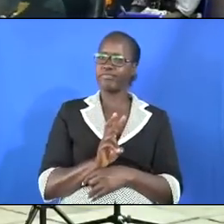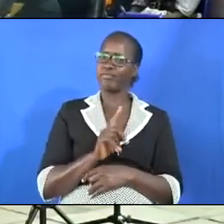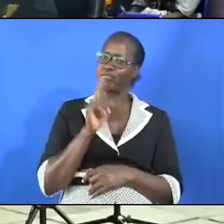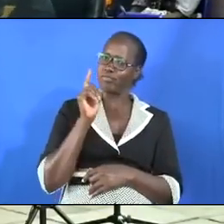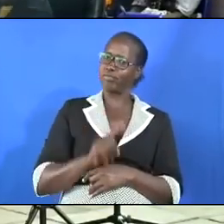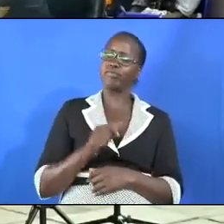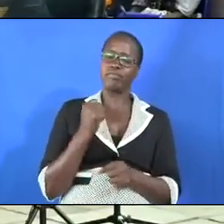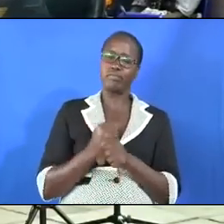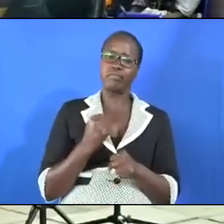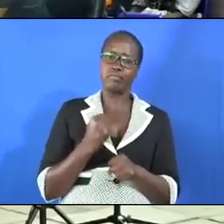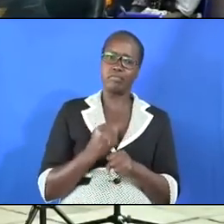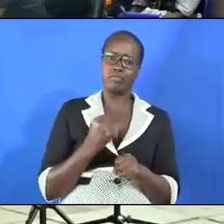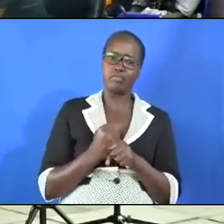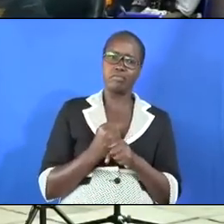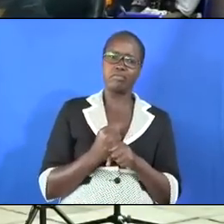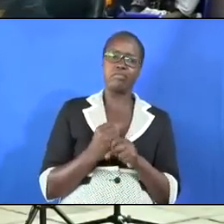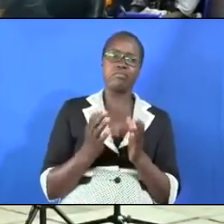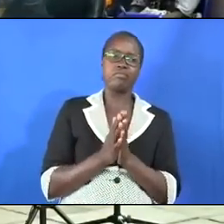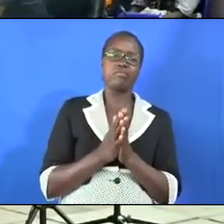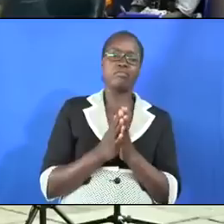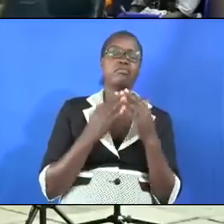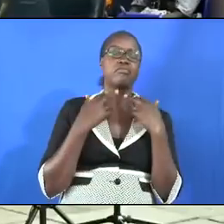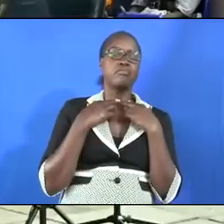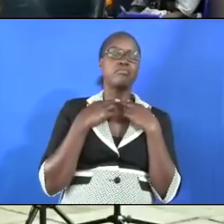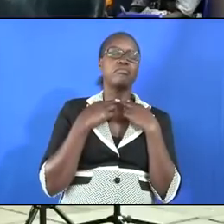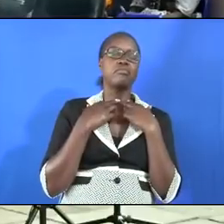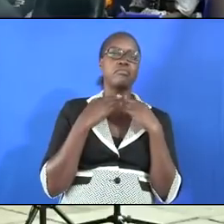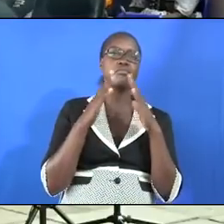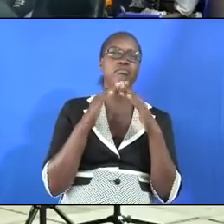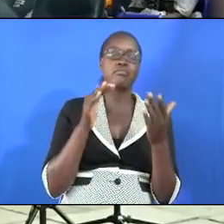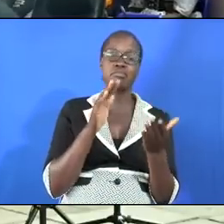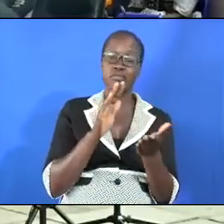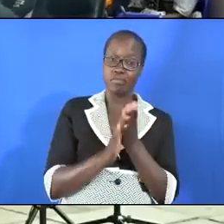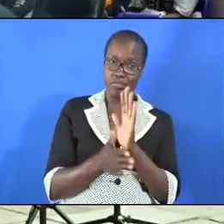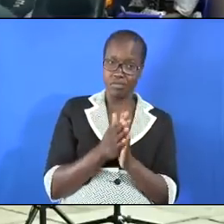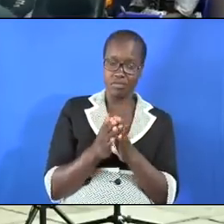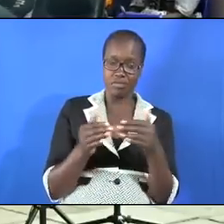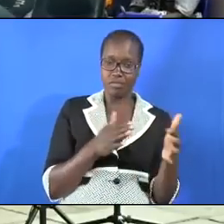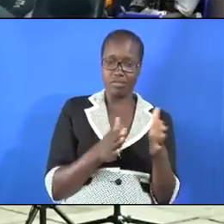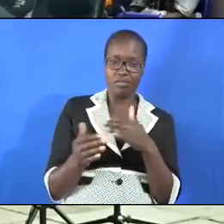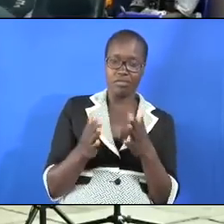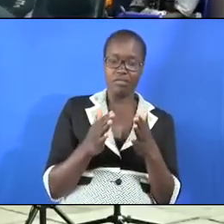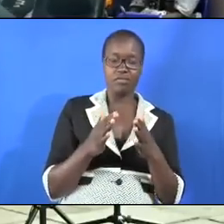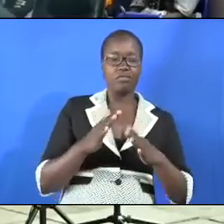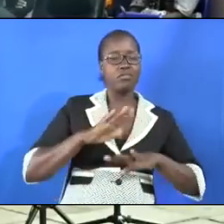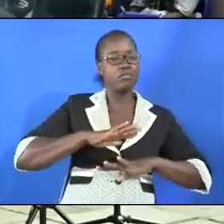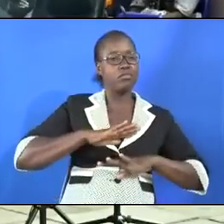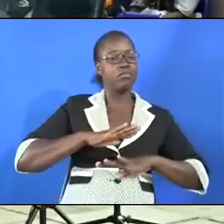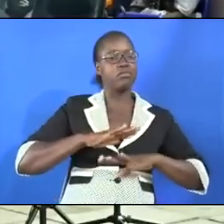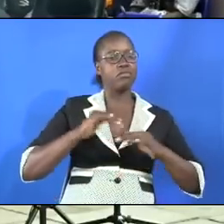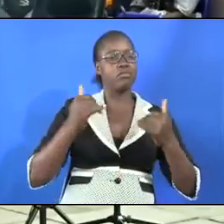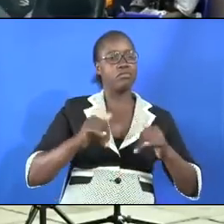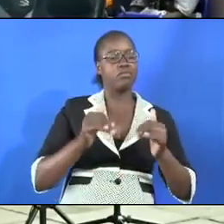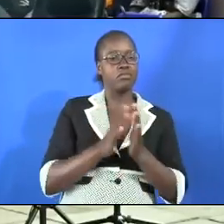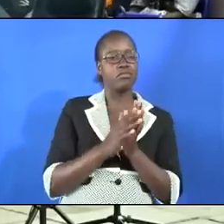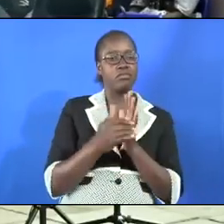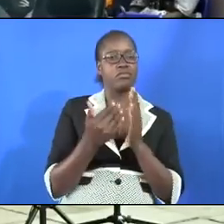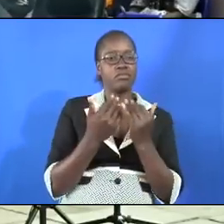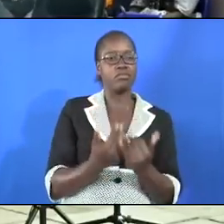serve in Neiman's house without opportunity probably to play sufficiently with her fellow children.